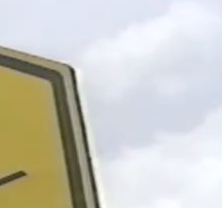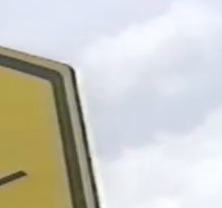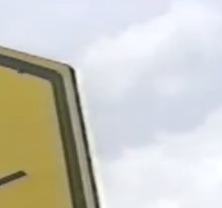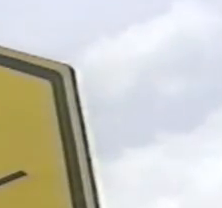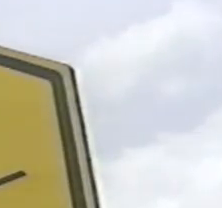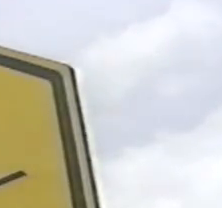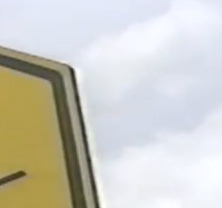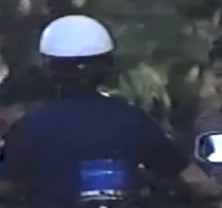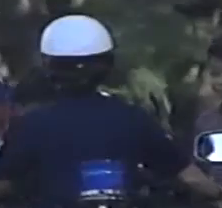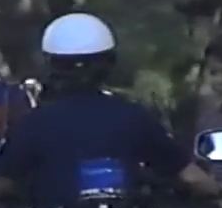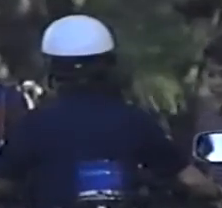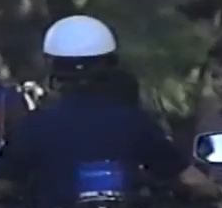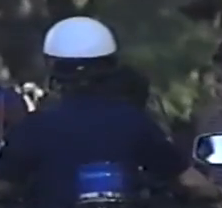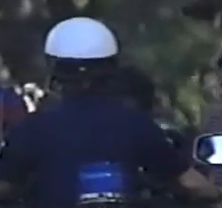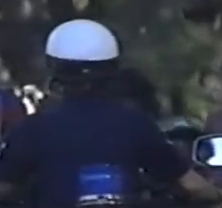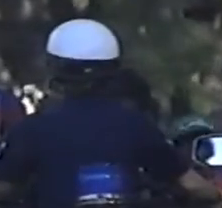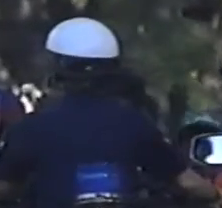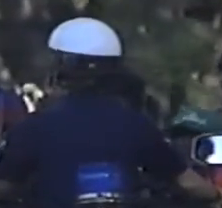We'll be right back.